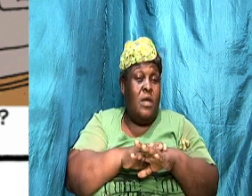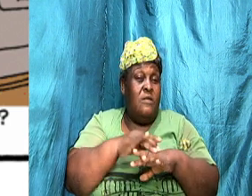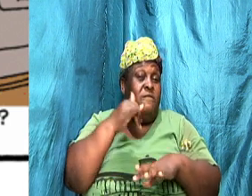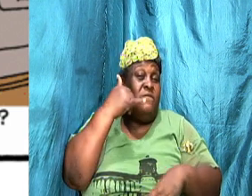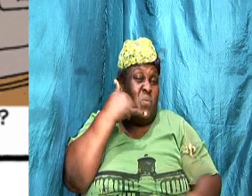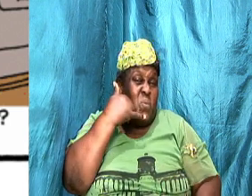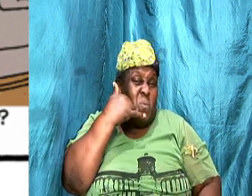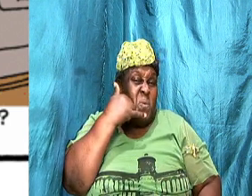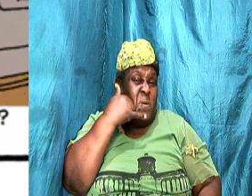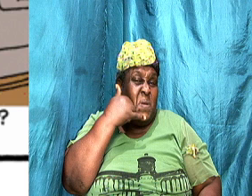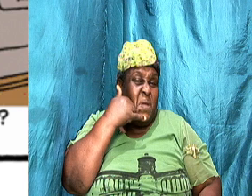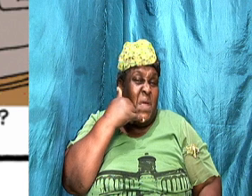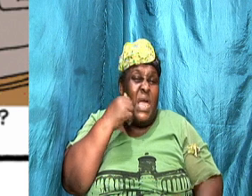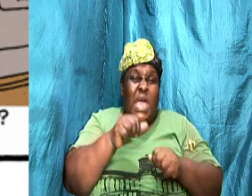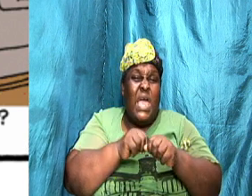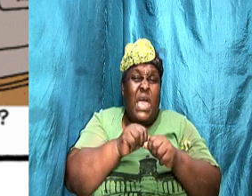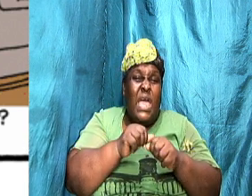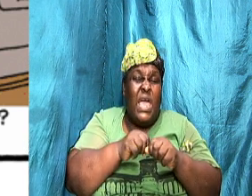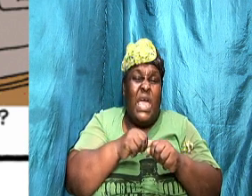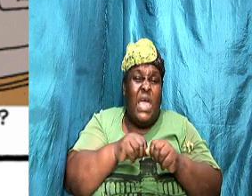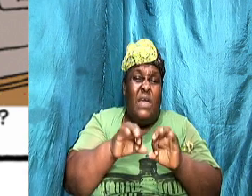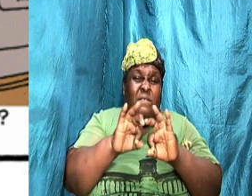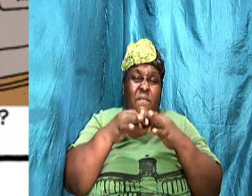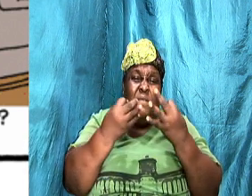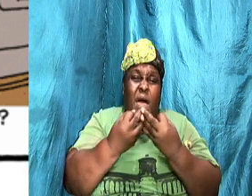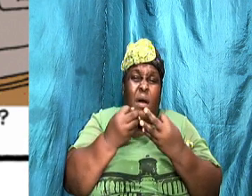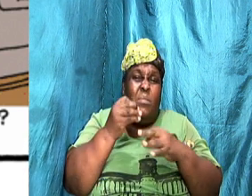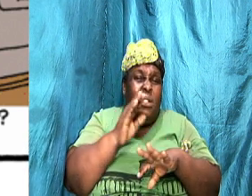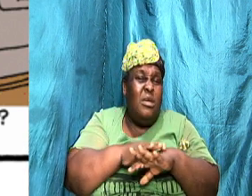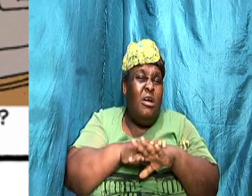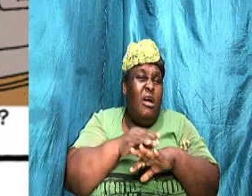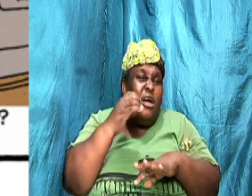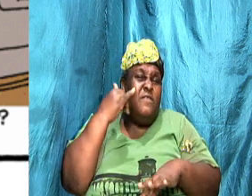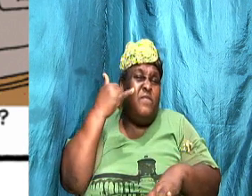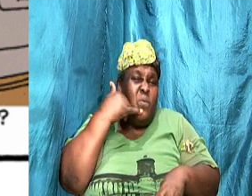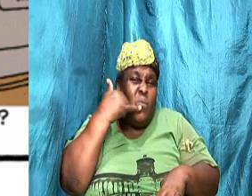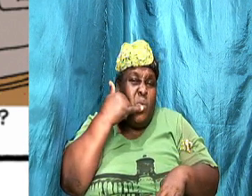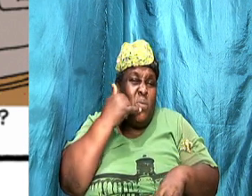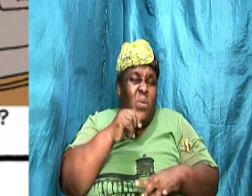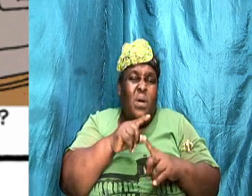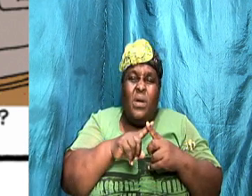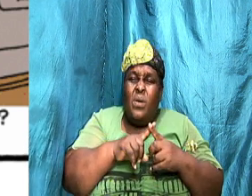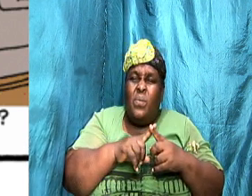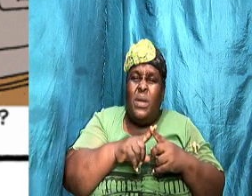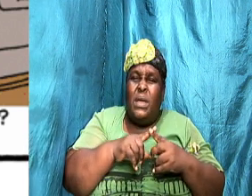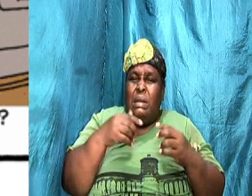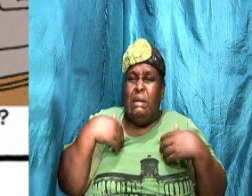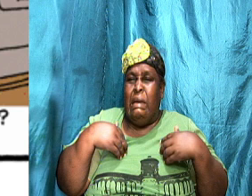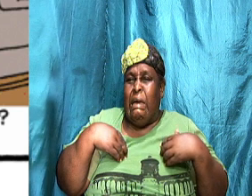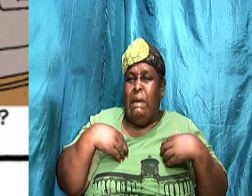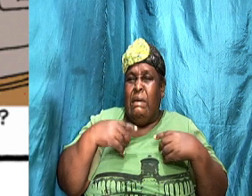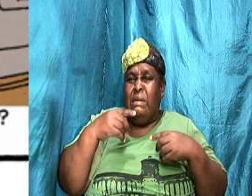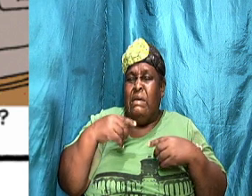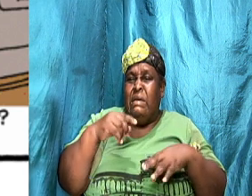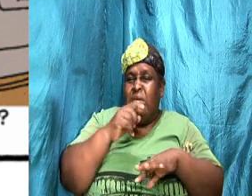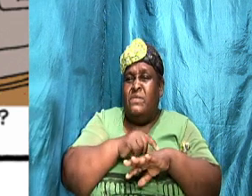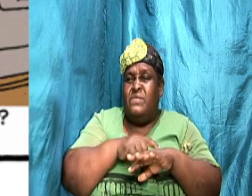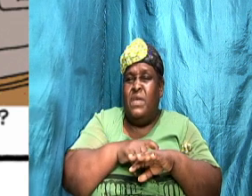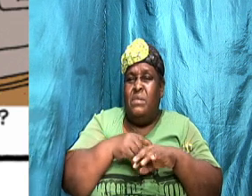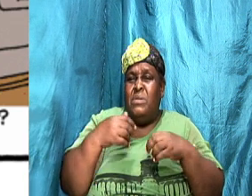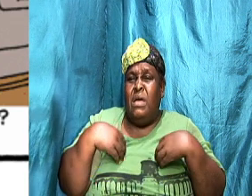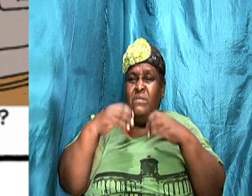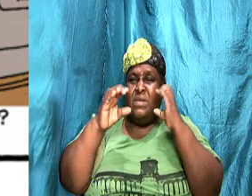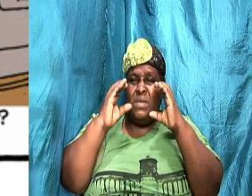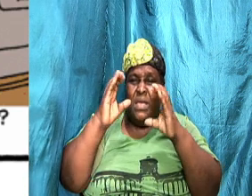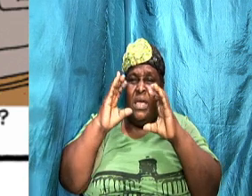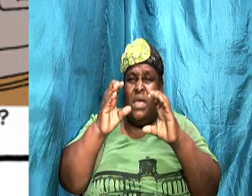media. When do we get time to have conversation as a family? When do we get time to